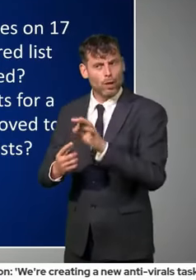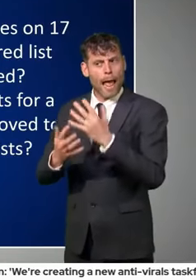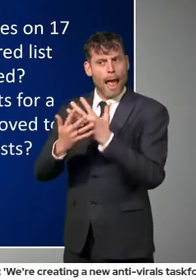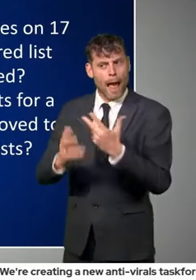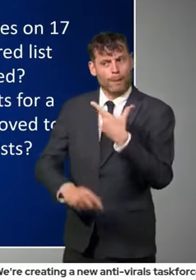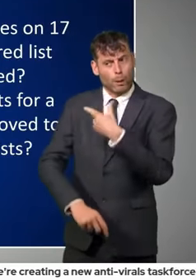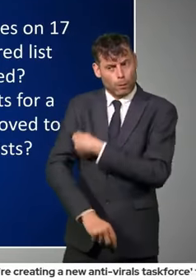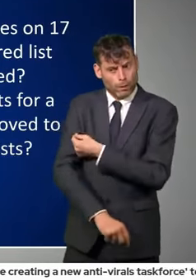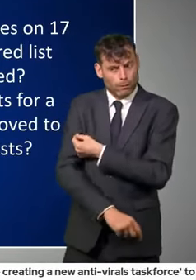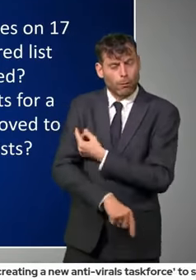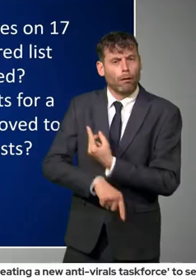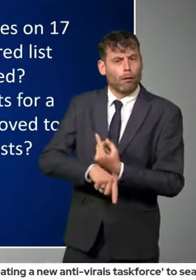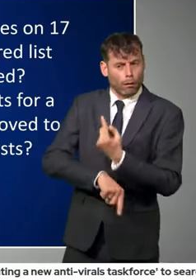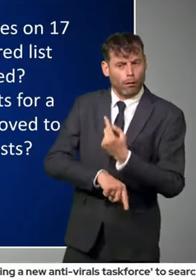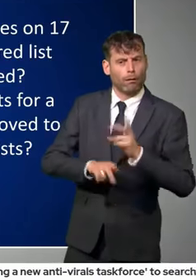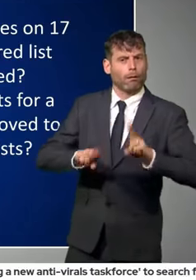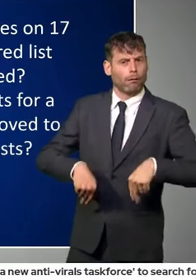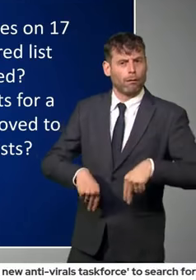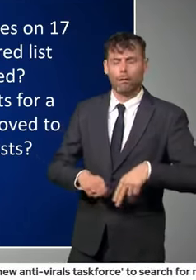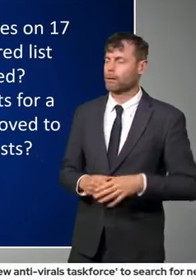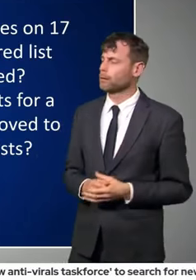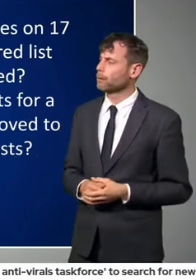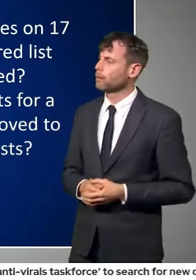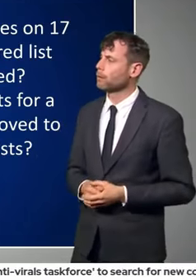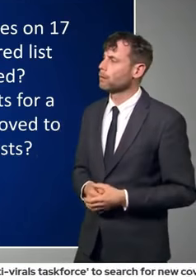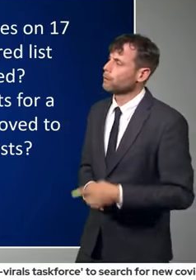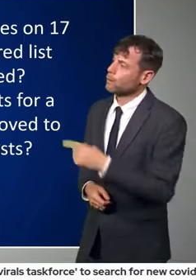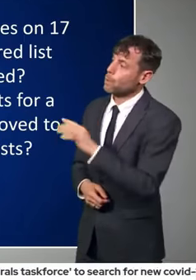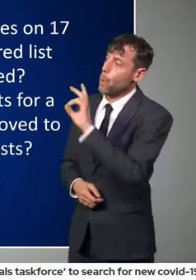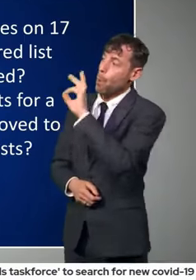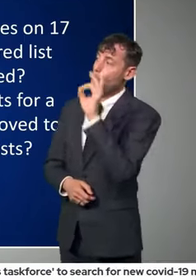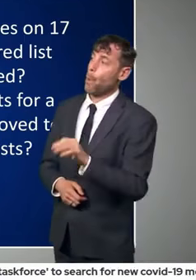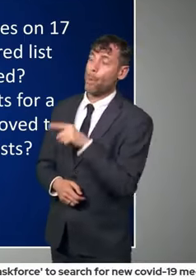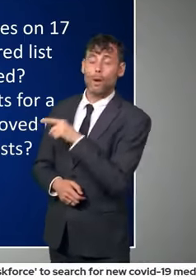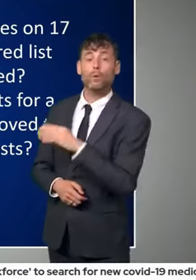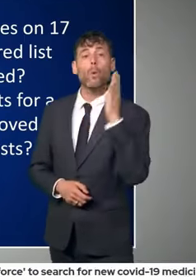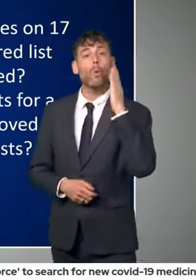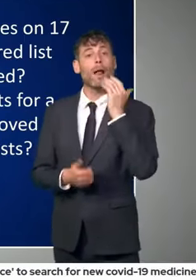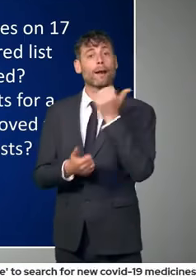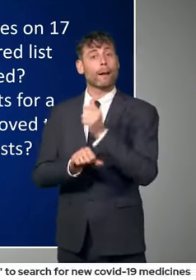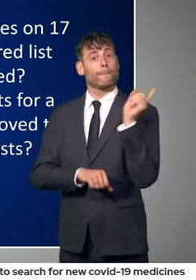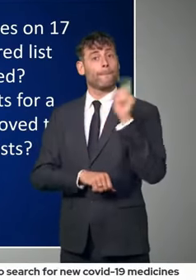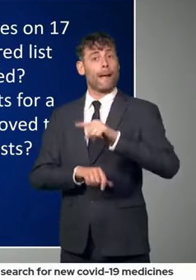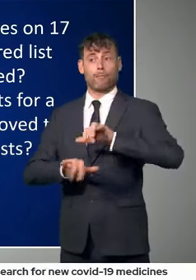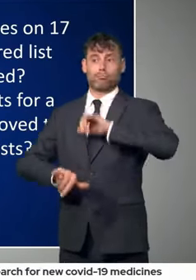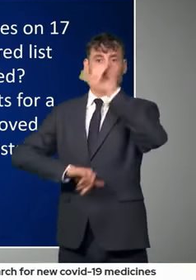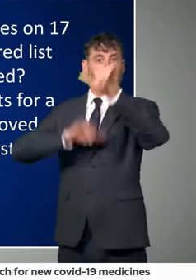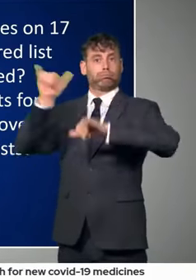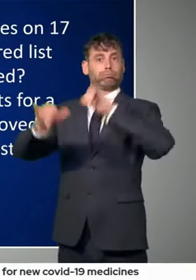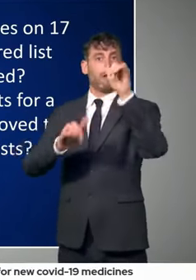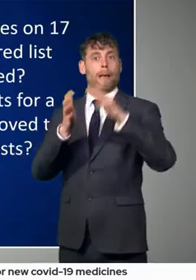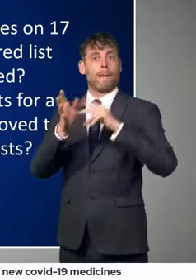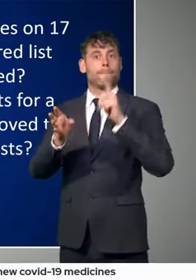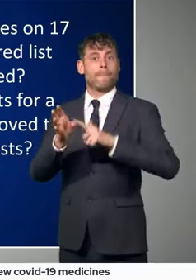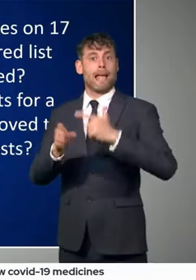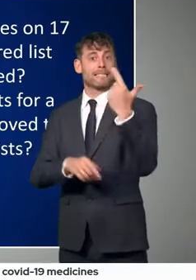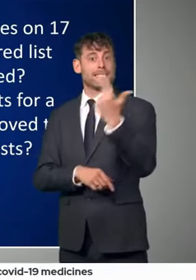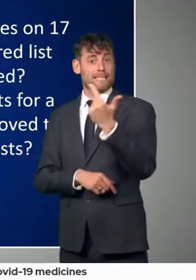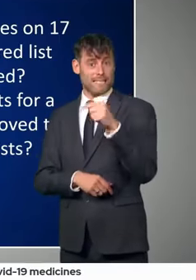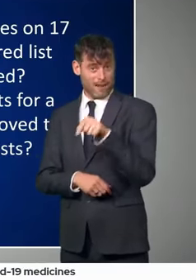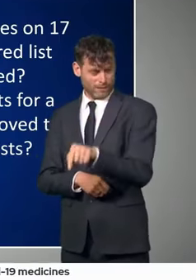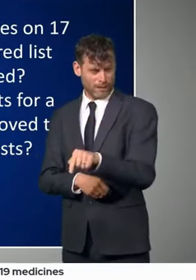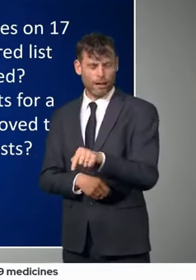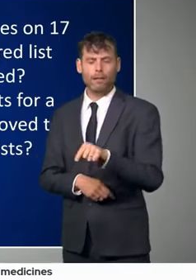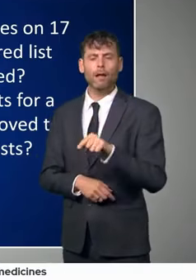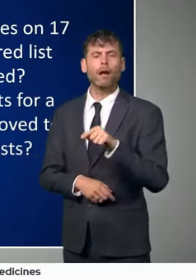international travel resumes on May the 17th, how frequently will the red list travel countries be reviewed? And what are the requirements for a